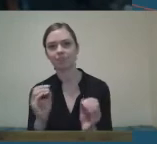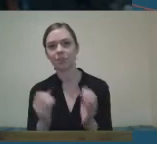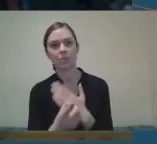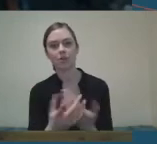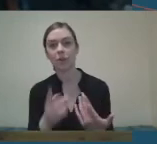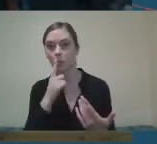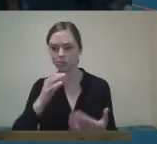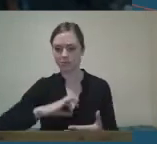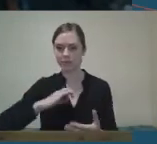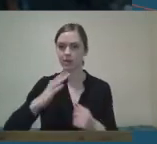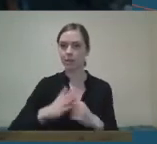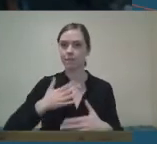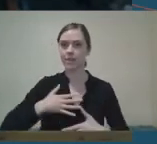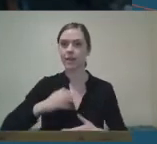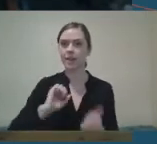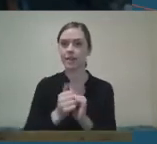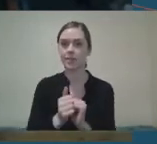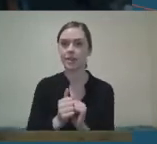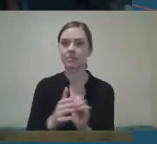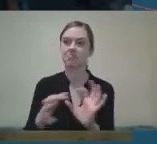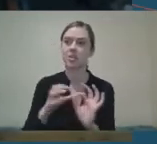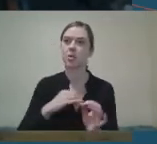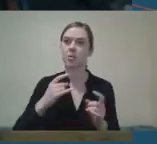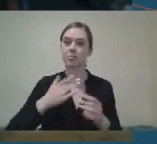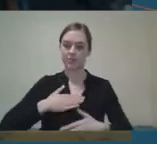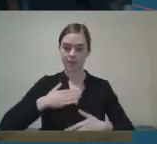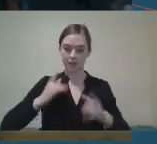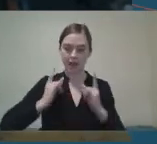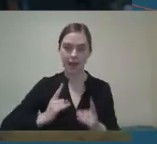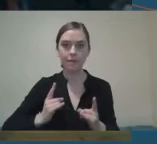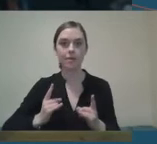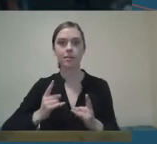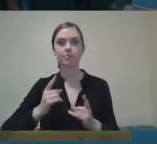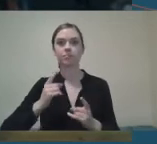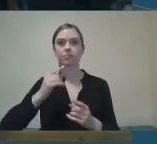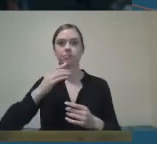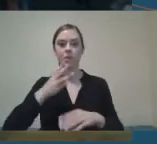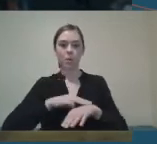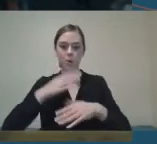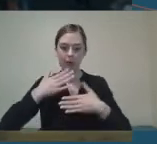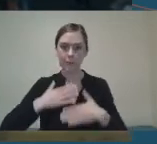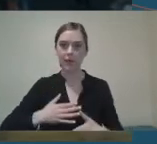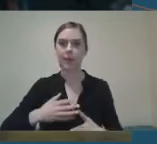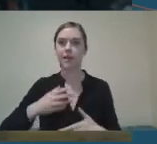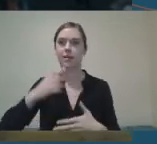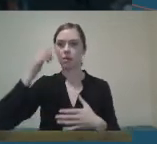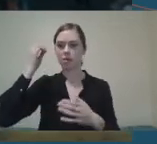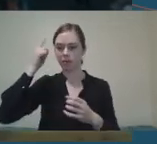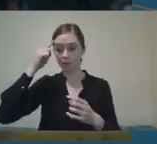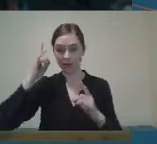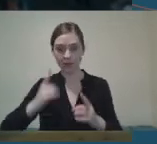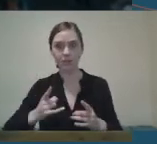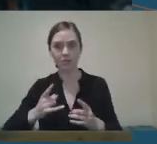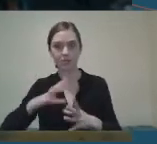activity in terms of physical health, well-being overall are so great that it's